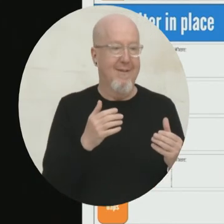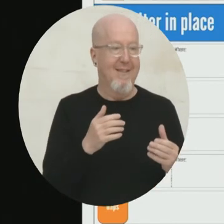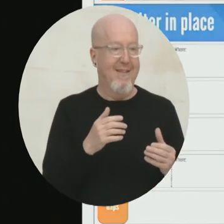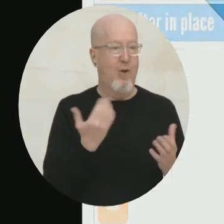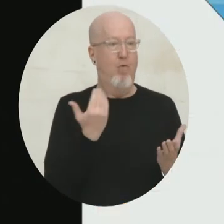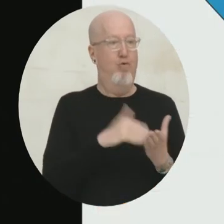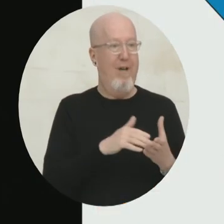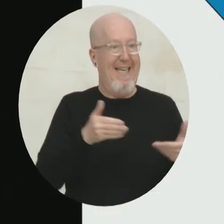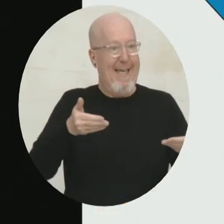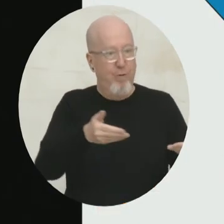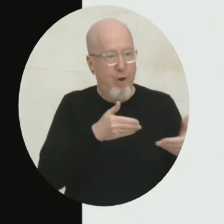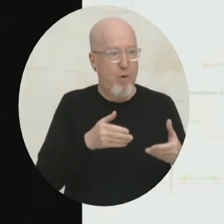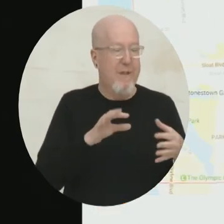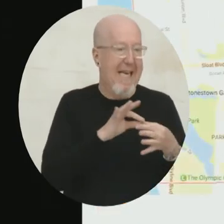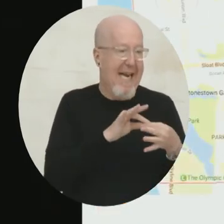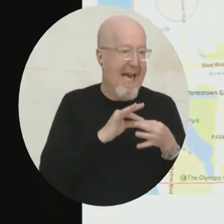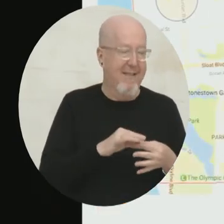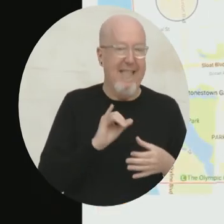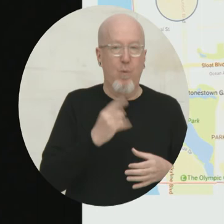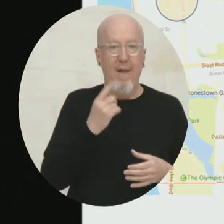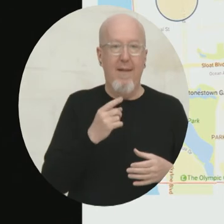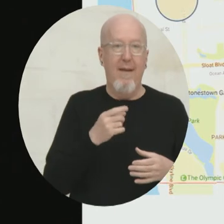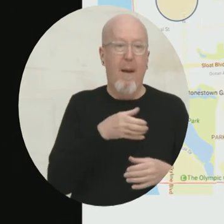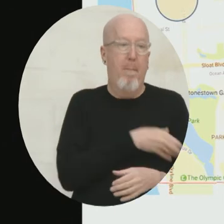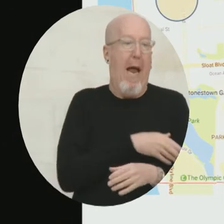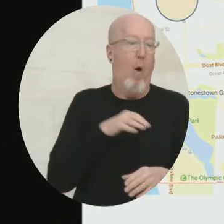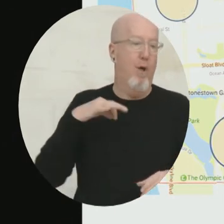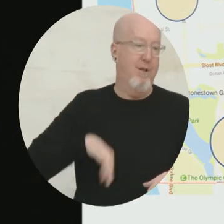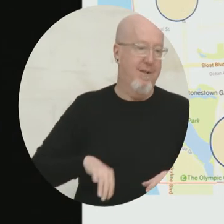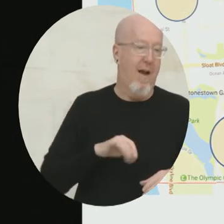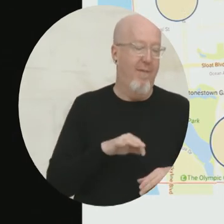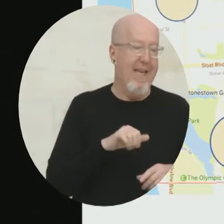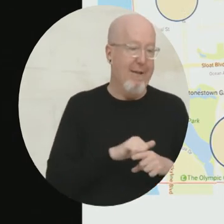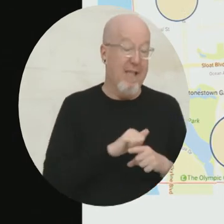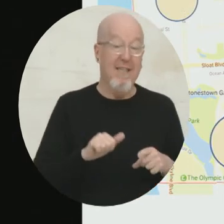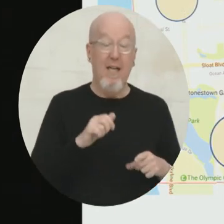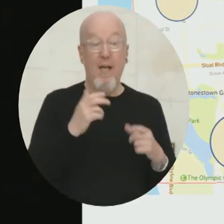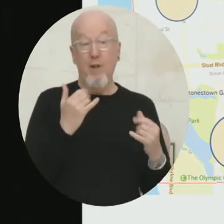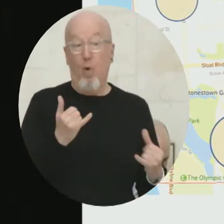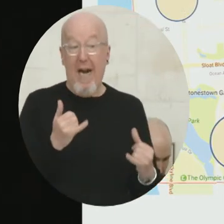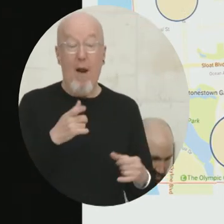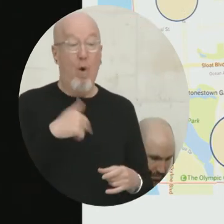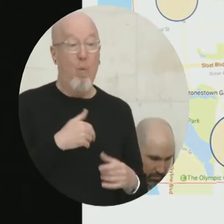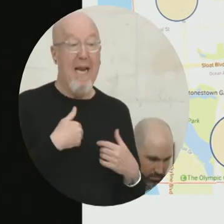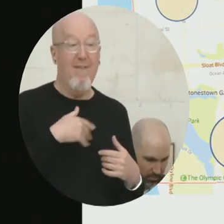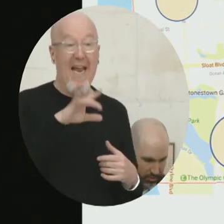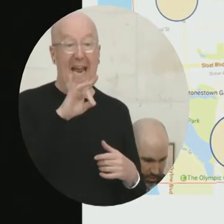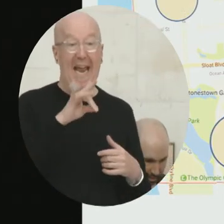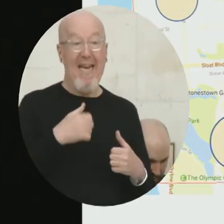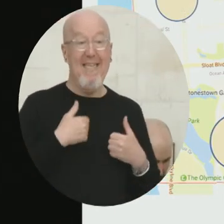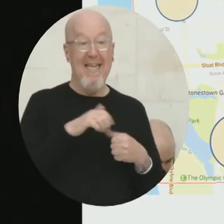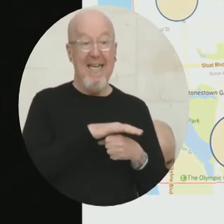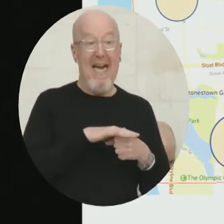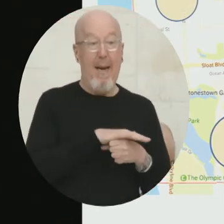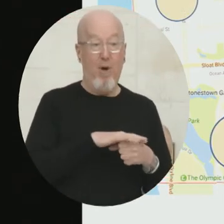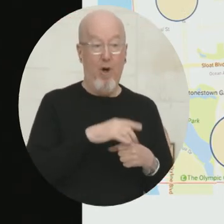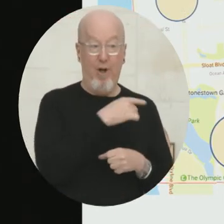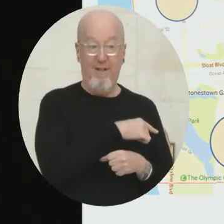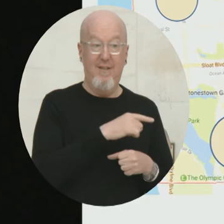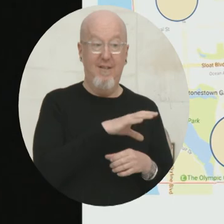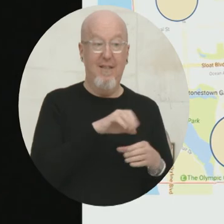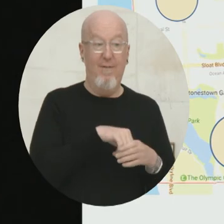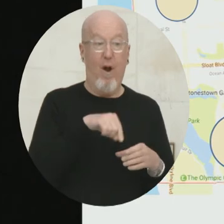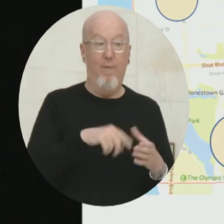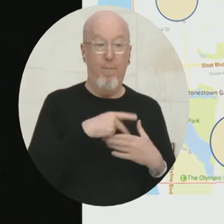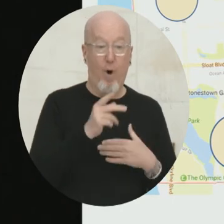that's one of the powers of that exercise. And so with that, right now we have eight neighborhoods running this program, but